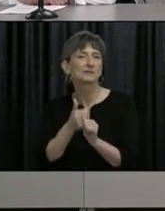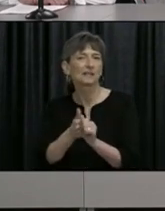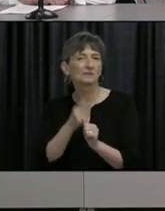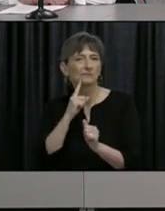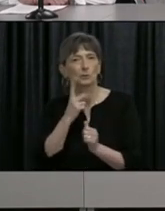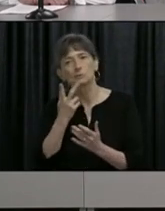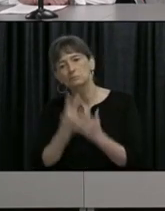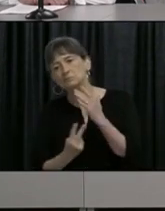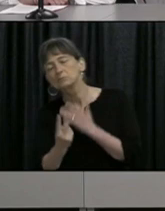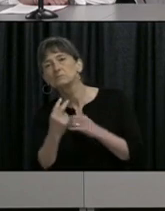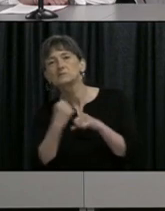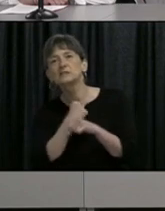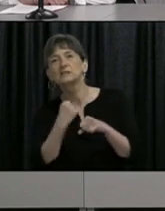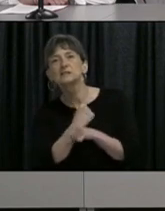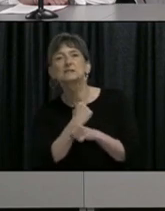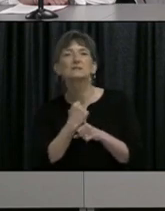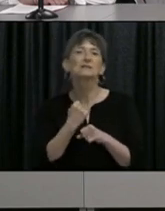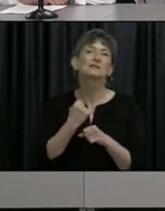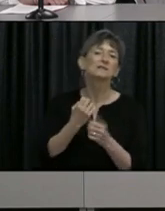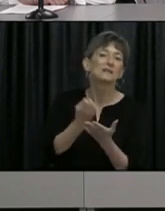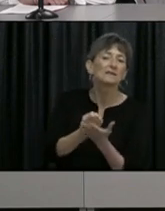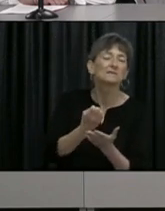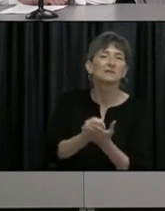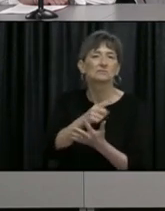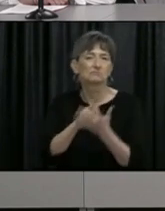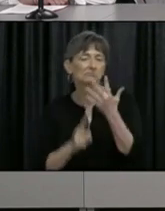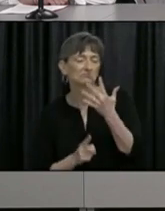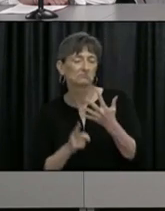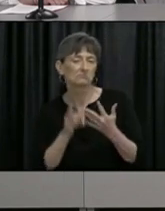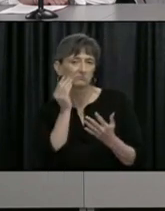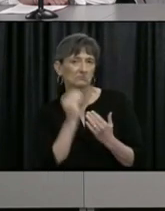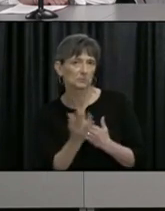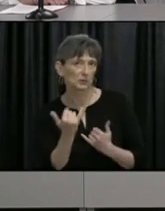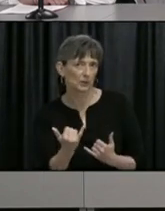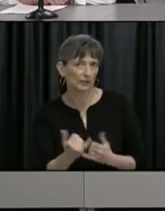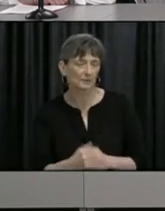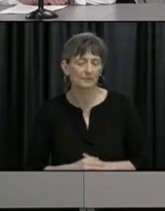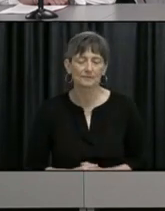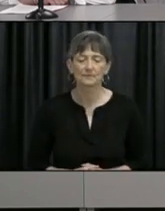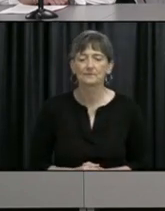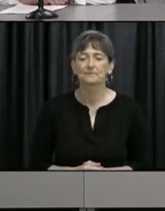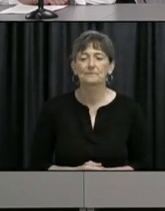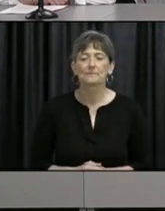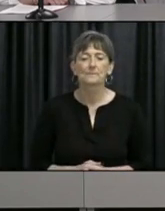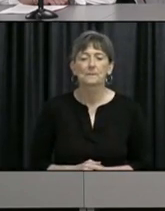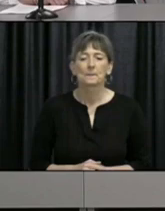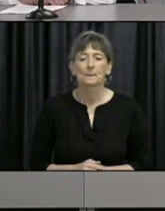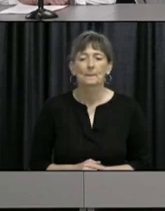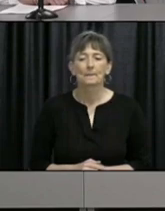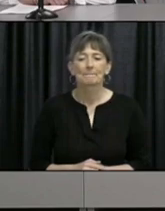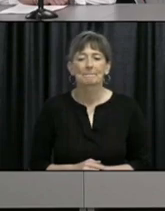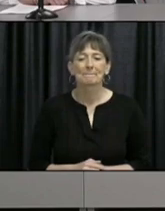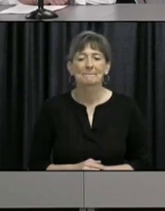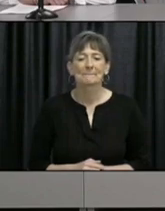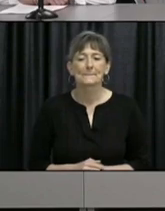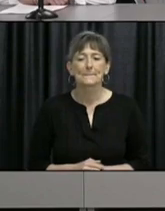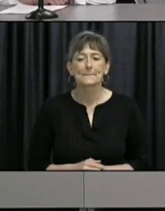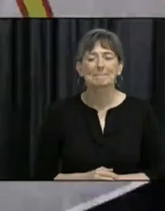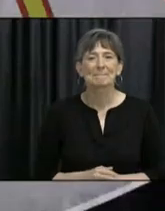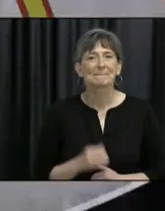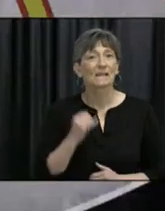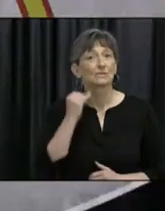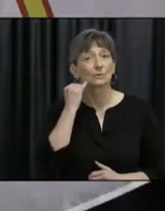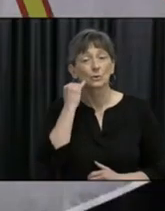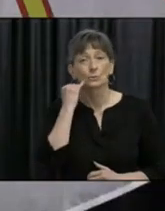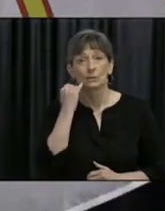a number of scenarios and evidence and modeling and so on. And so, for those of you who may forget who have not seen Dr.